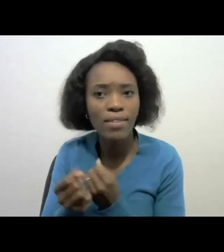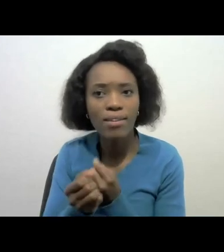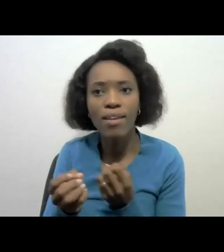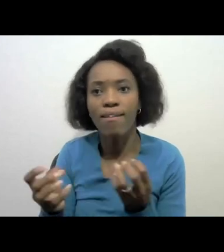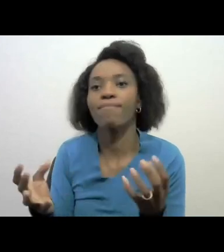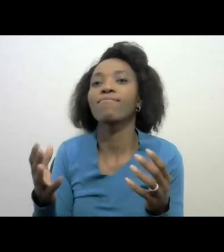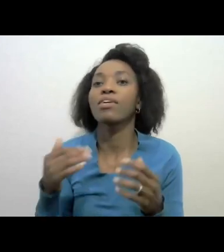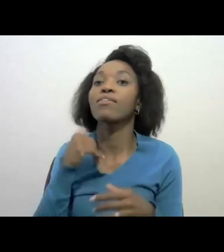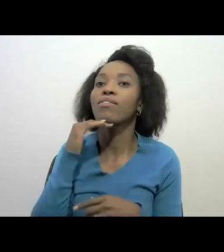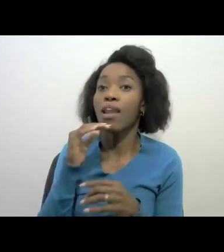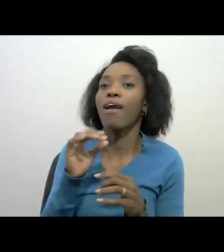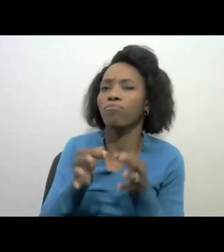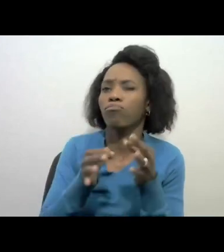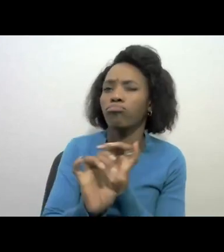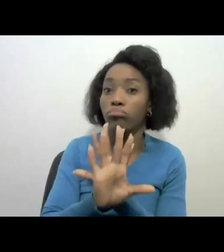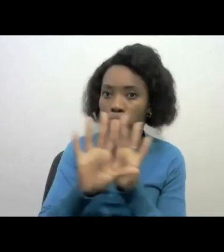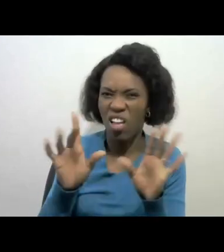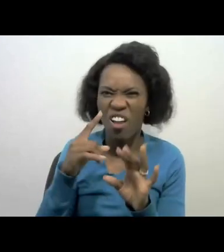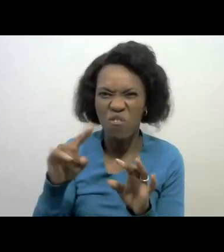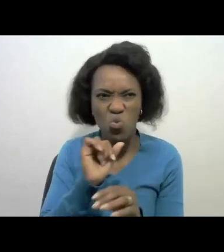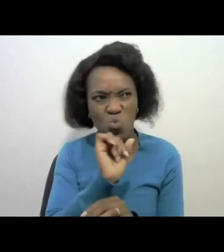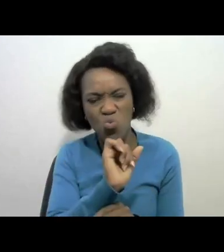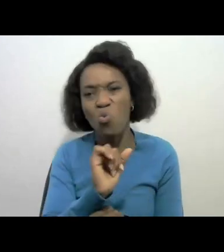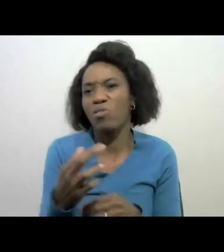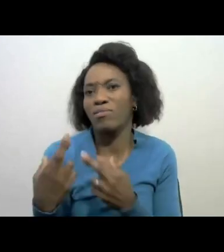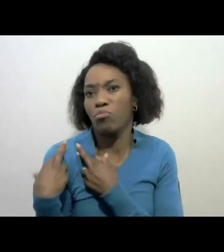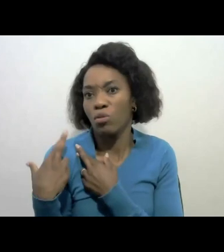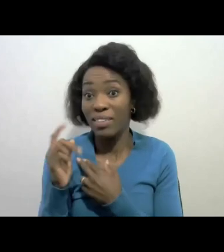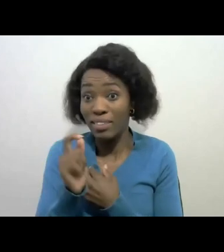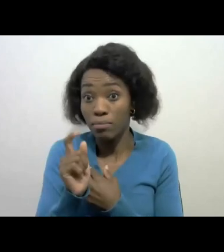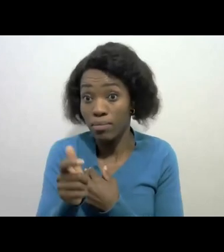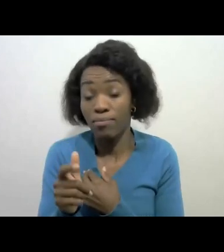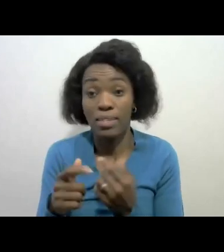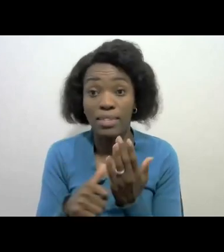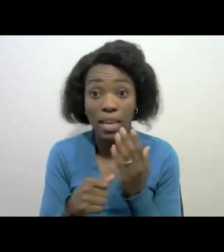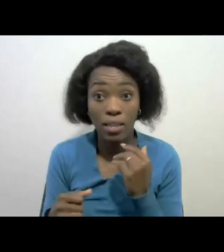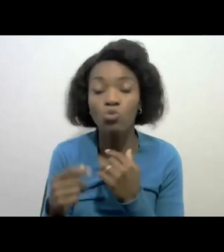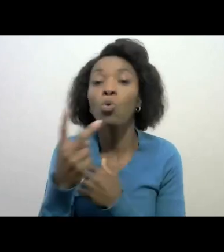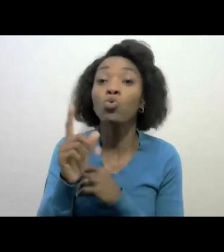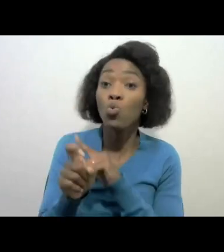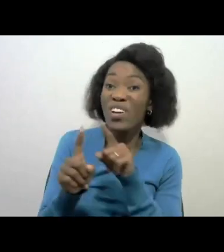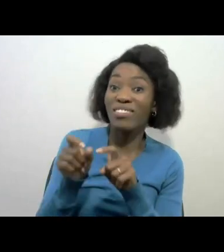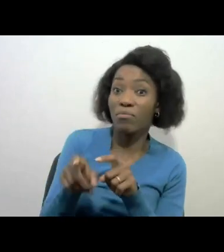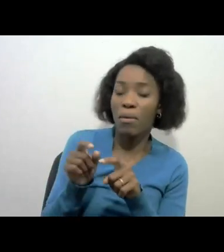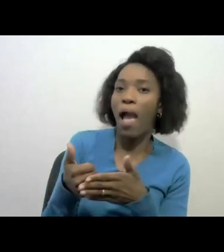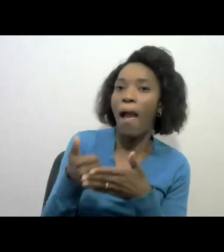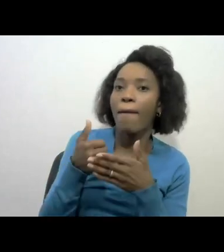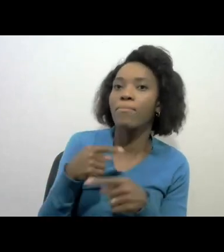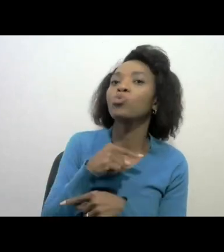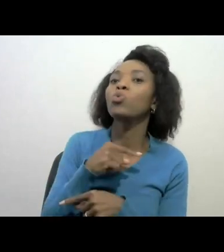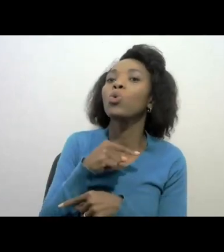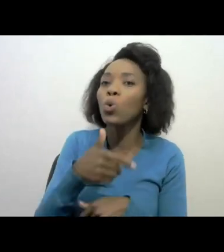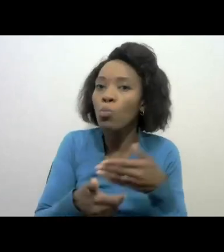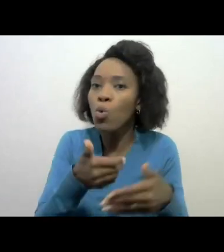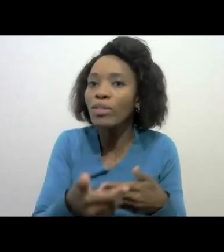to your tax obligation as per our strategic objective one your questions also assist us to improve our processes